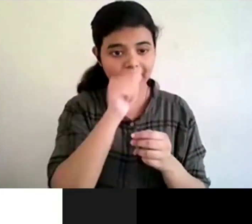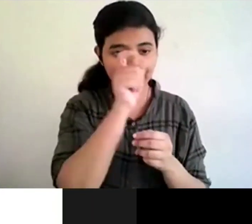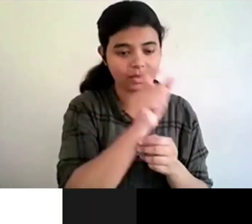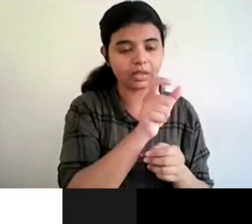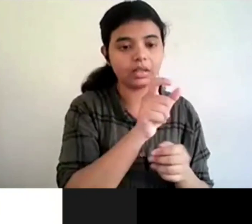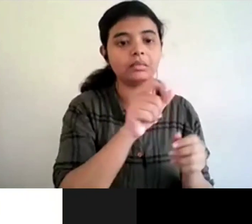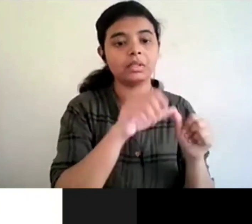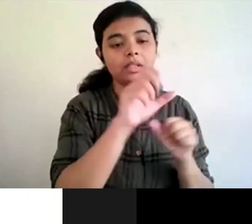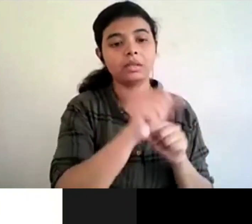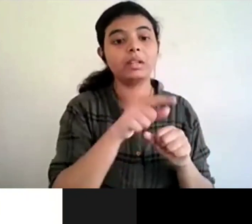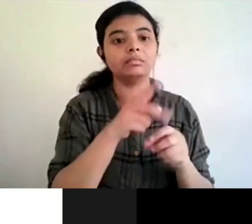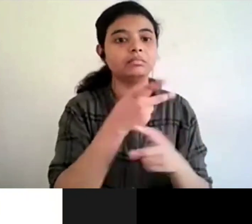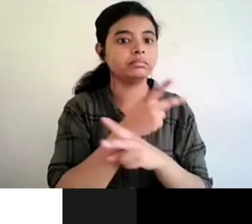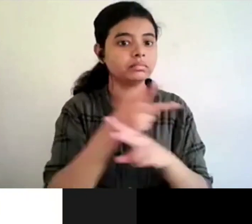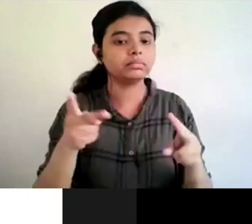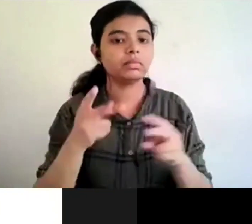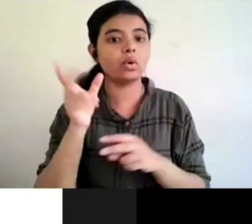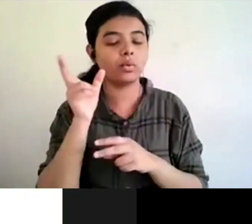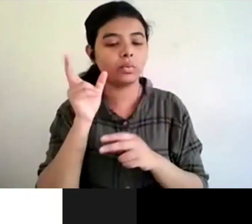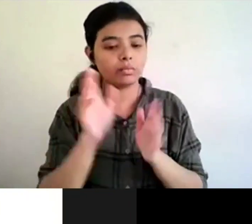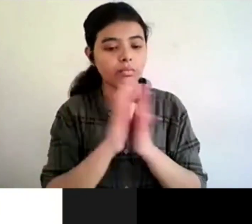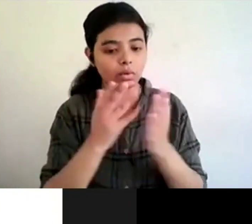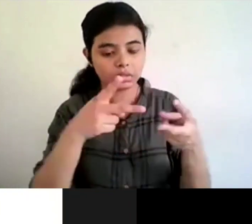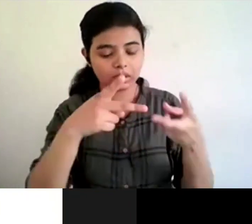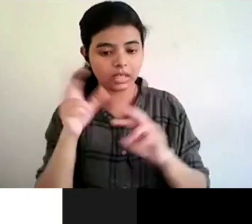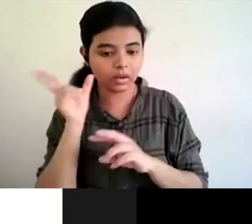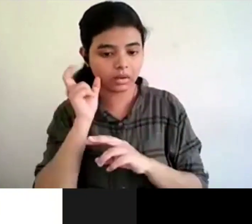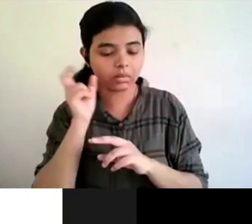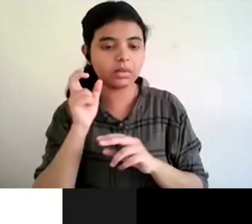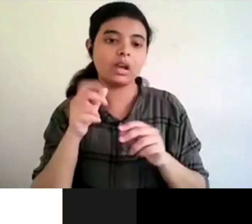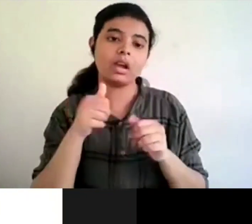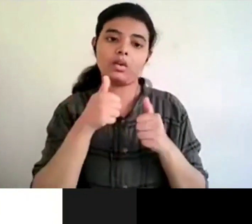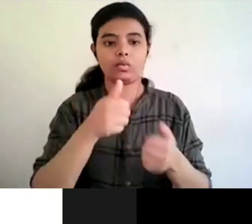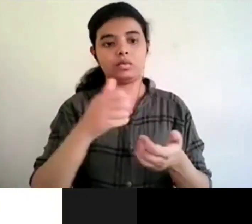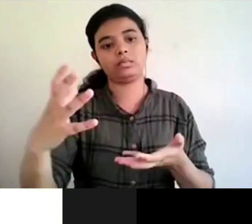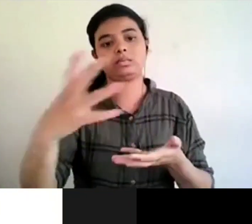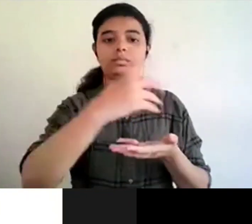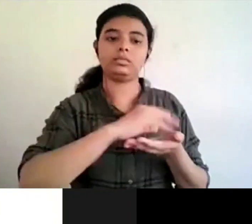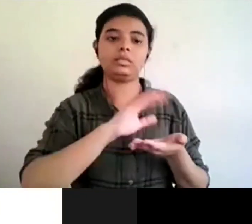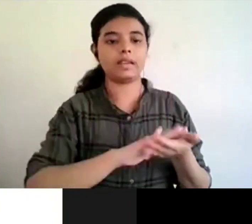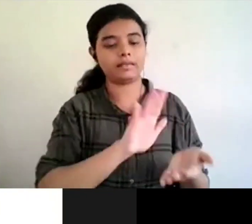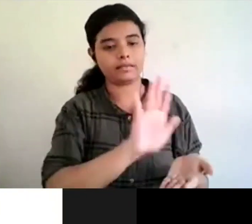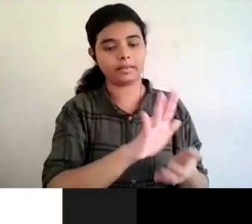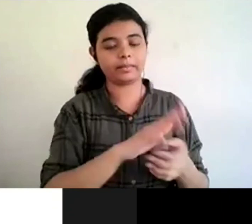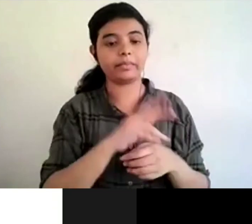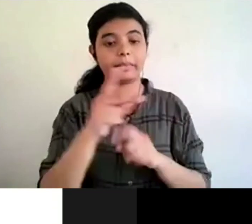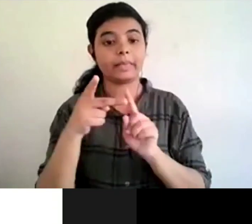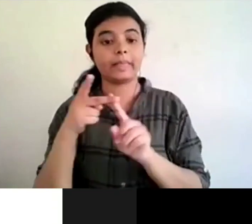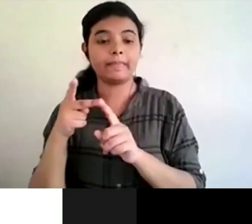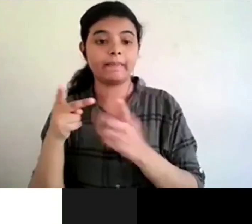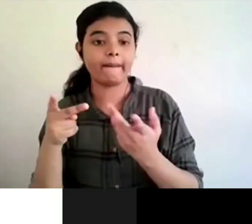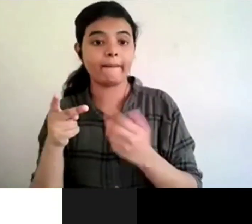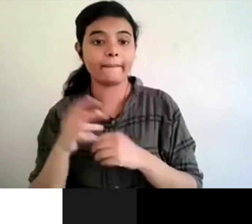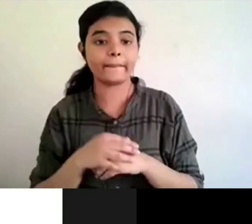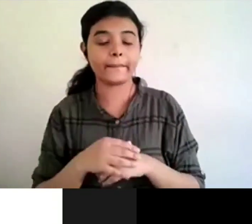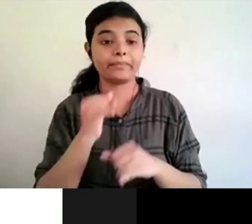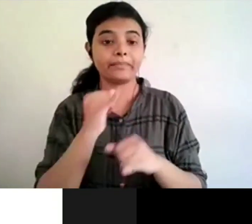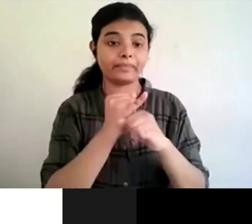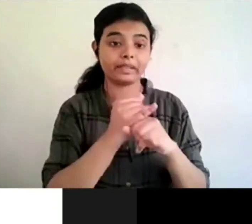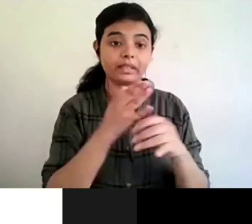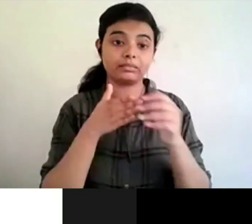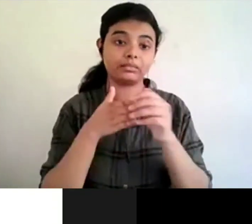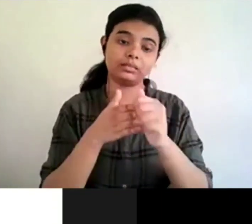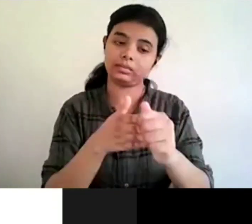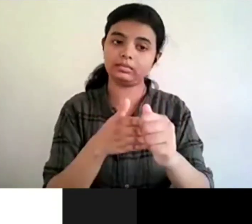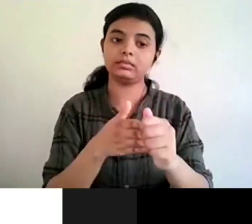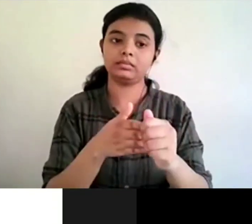collection of very good audio books uh second uh you're talking about the role of institutions of course